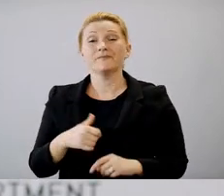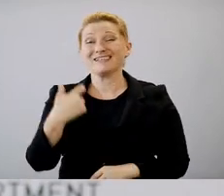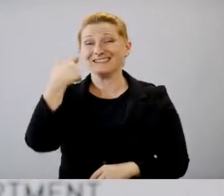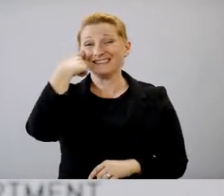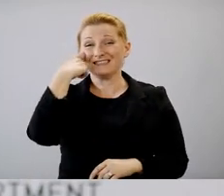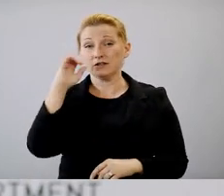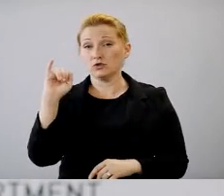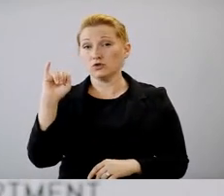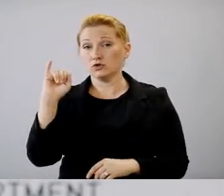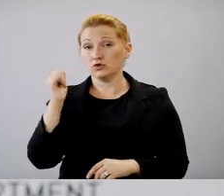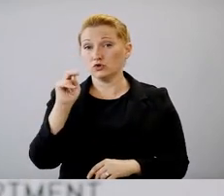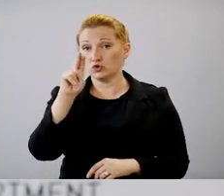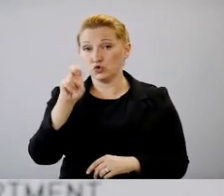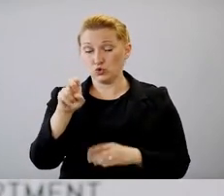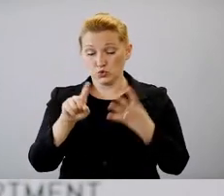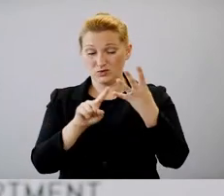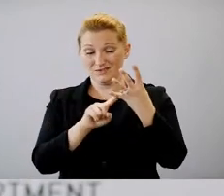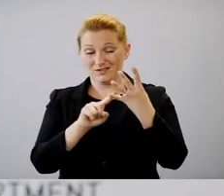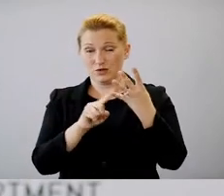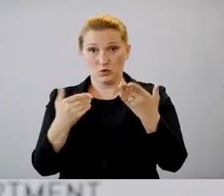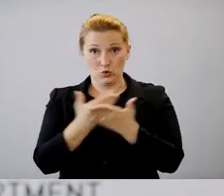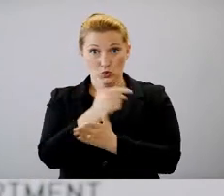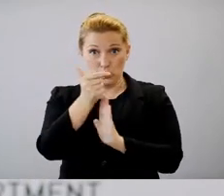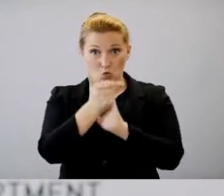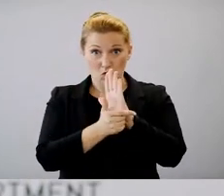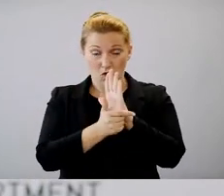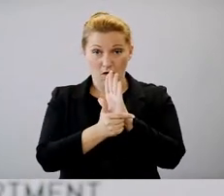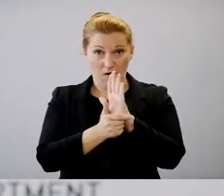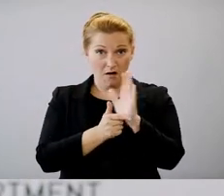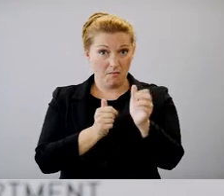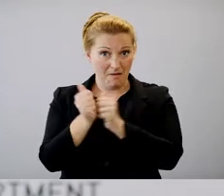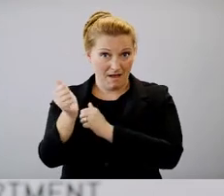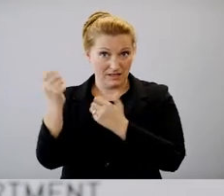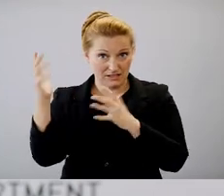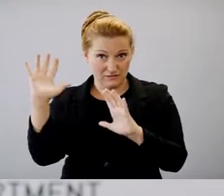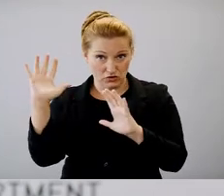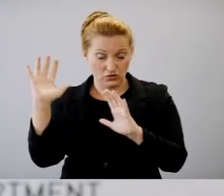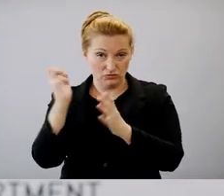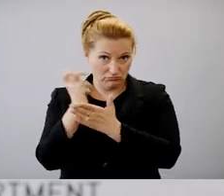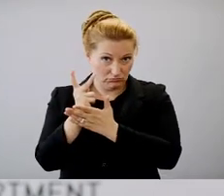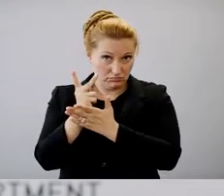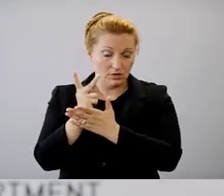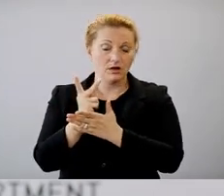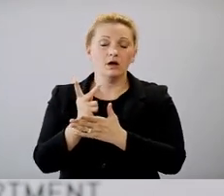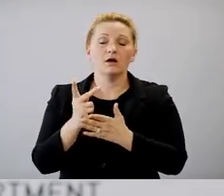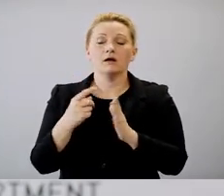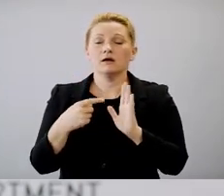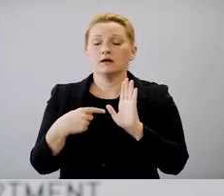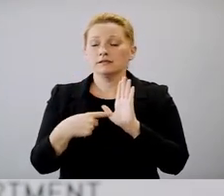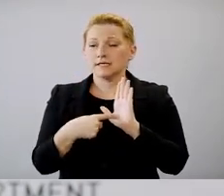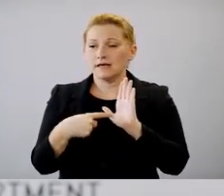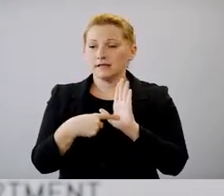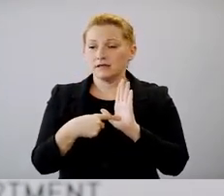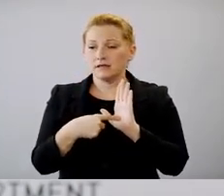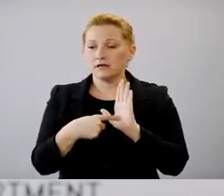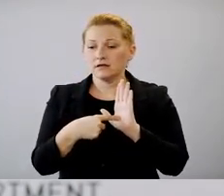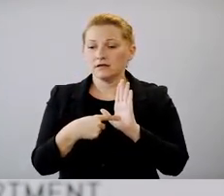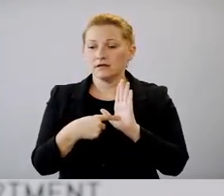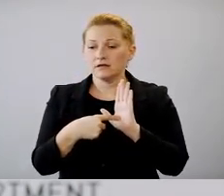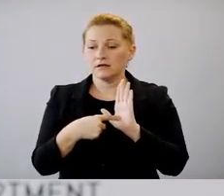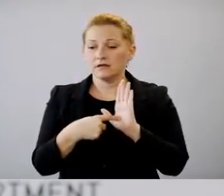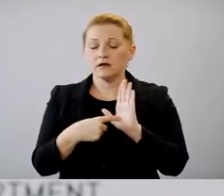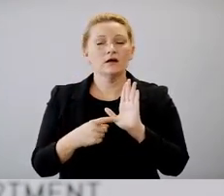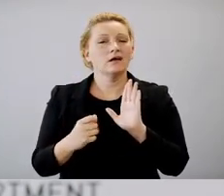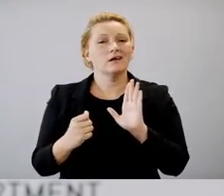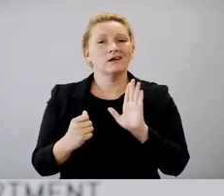the end of June prohibits schools from utilizing vaccination status or the use of masks